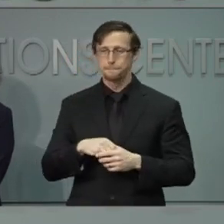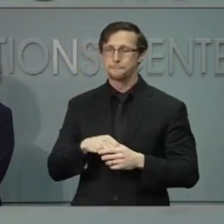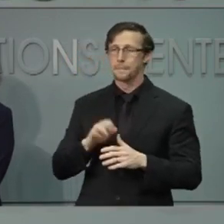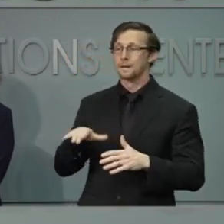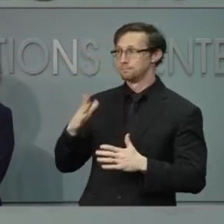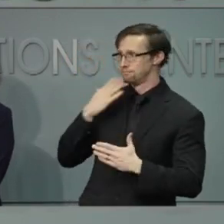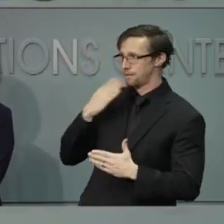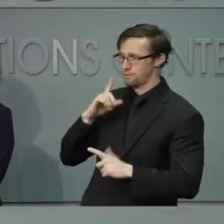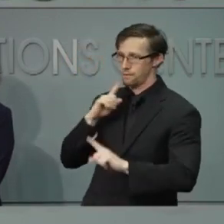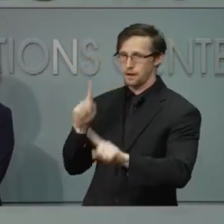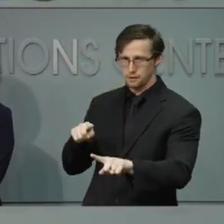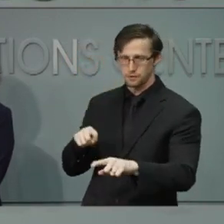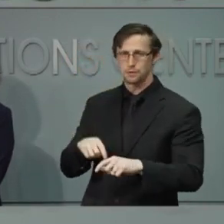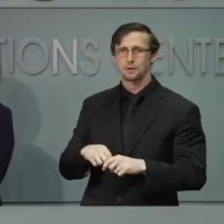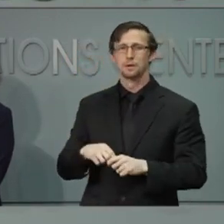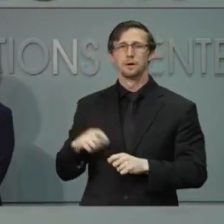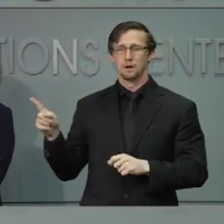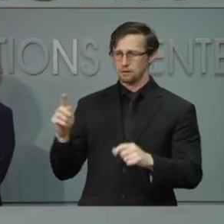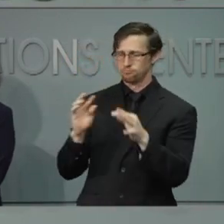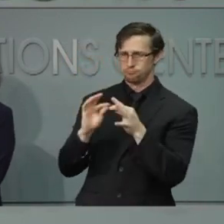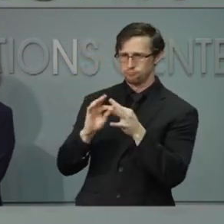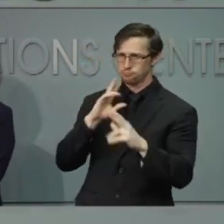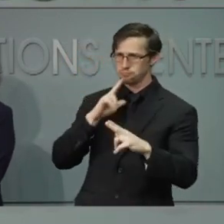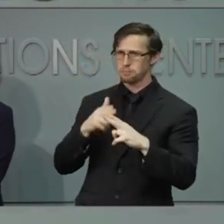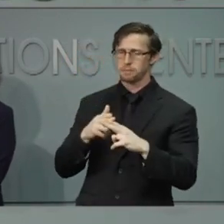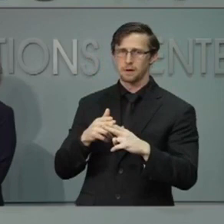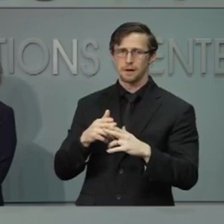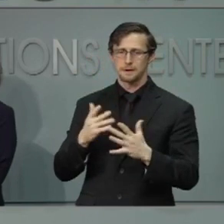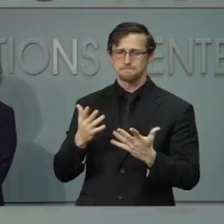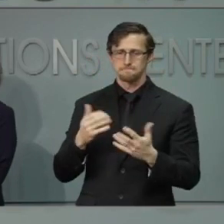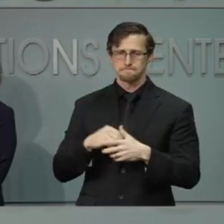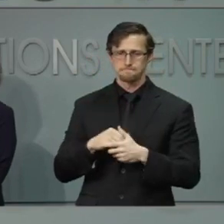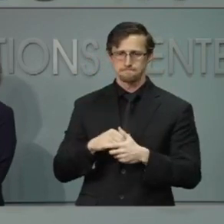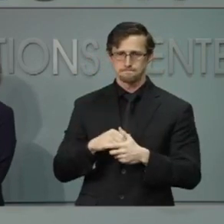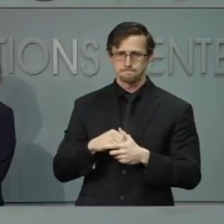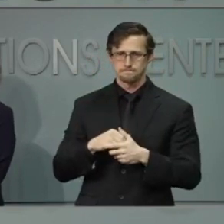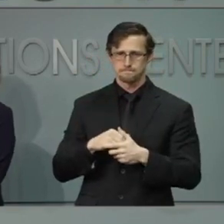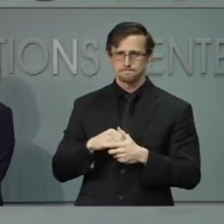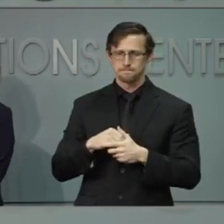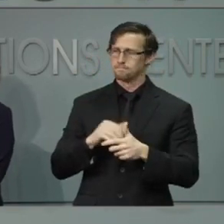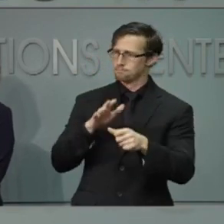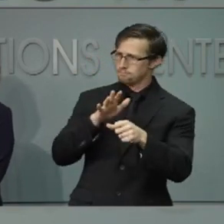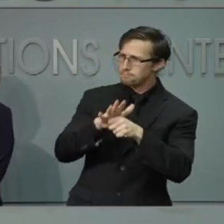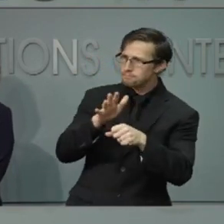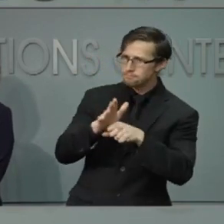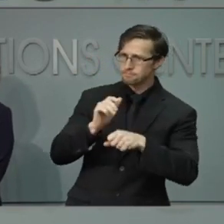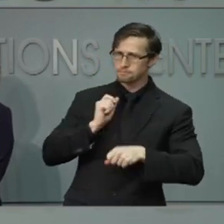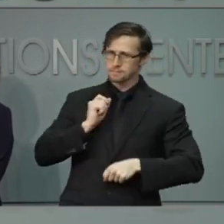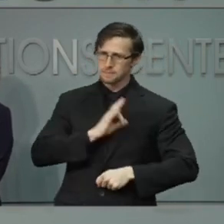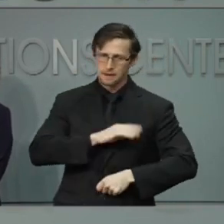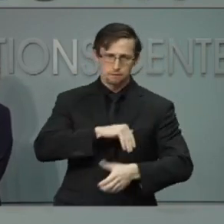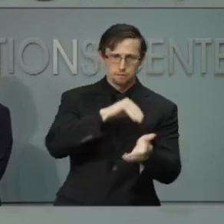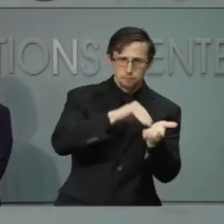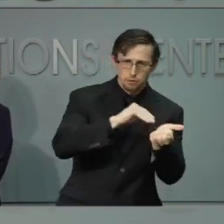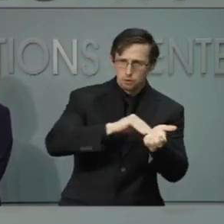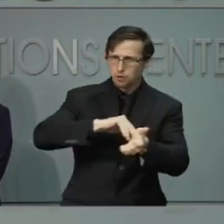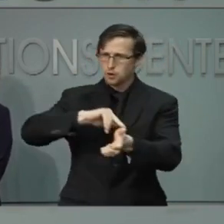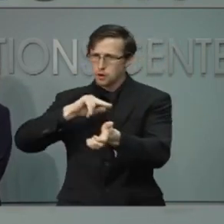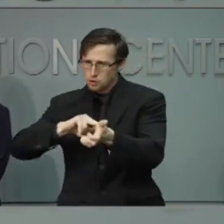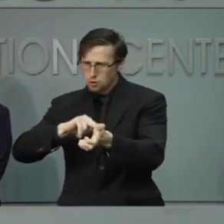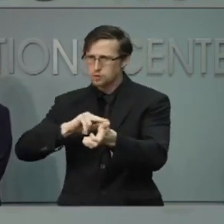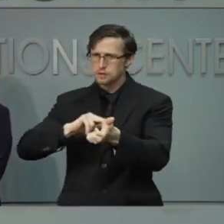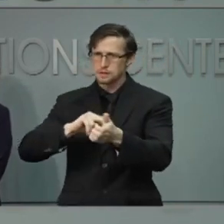Thank you for that answer. When we're talking about trying to fill the staffing capacity or the staffing needs, I'm sorry,